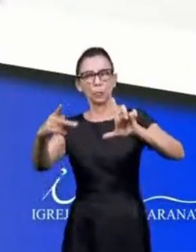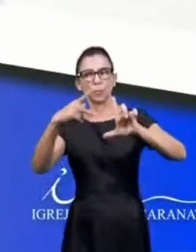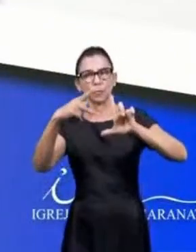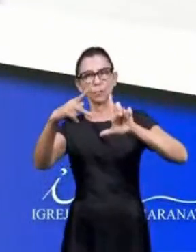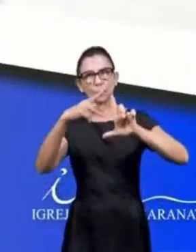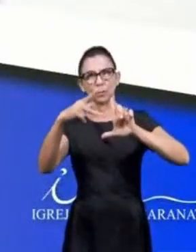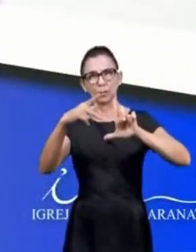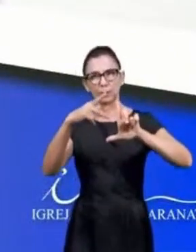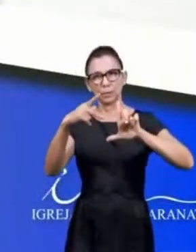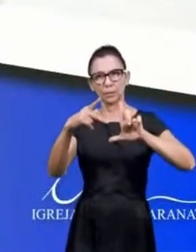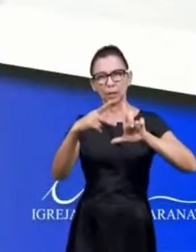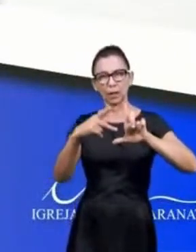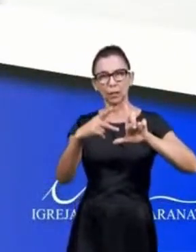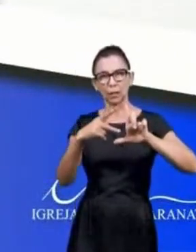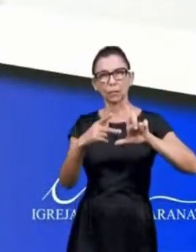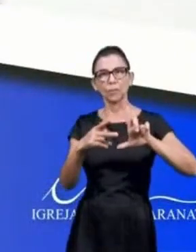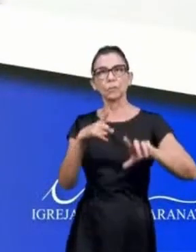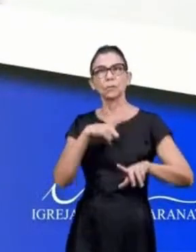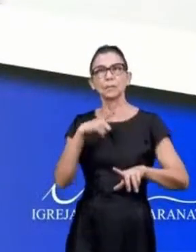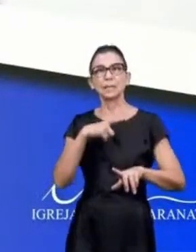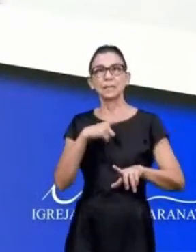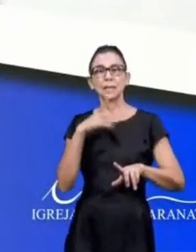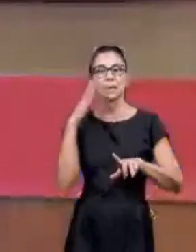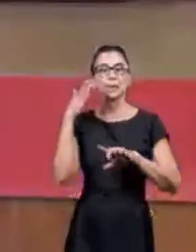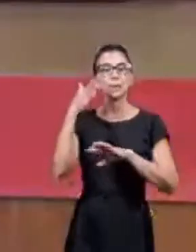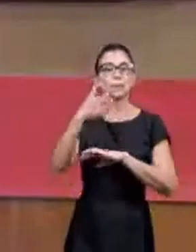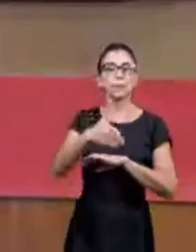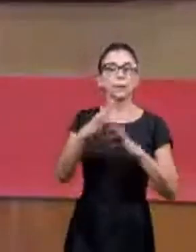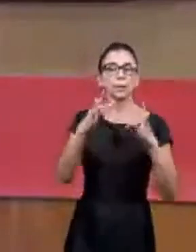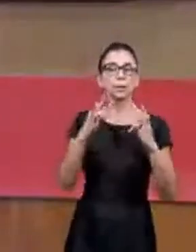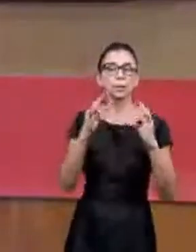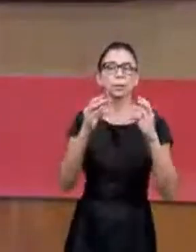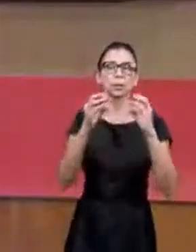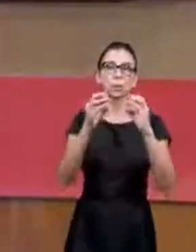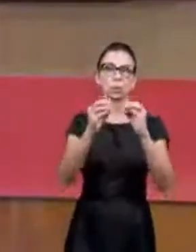you can have access to all the sites, which is another project of communication.